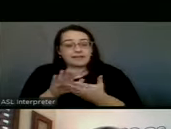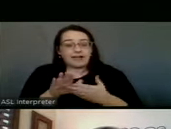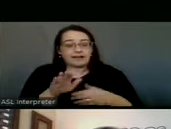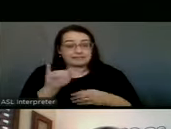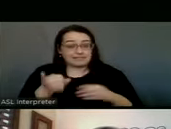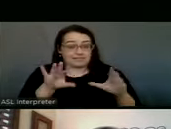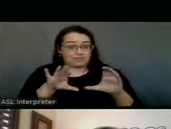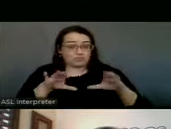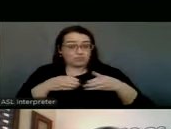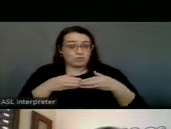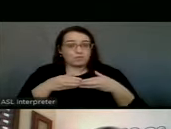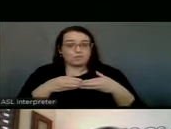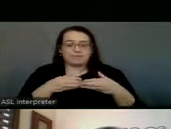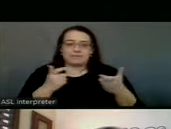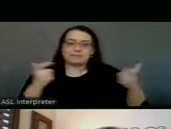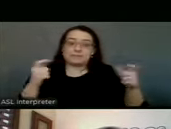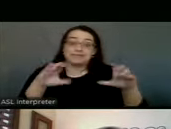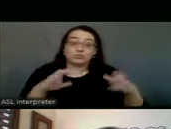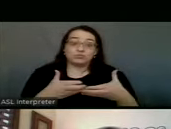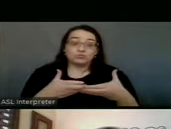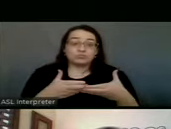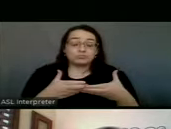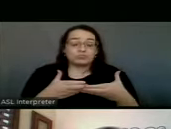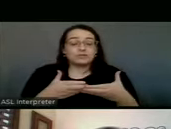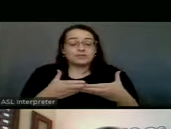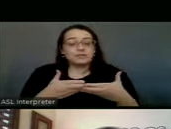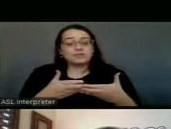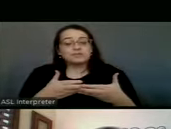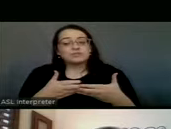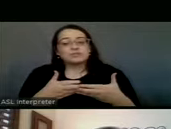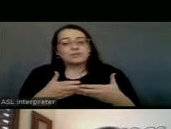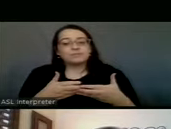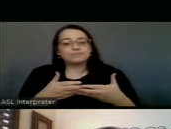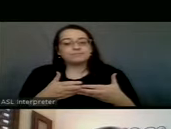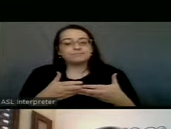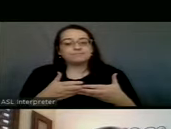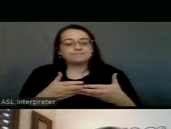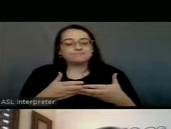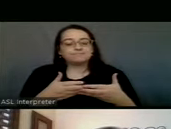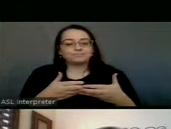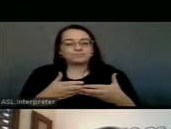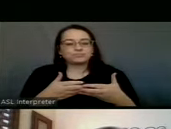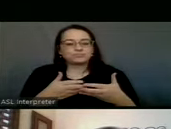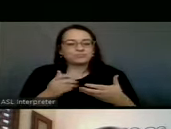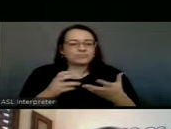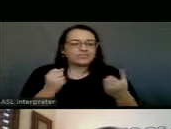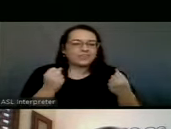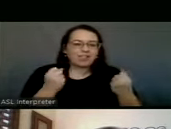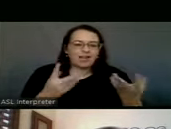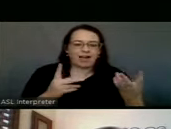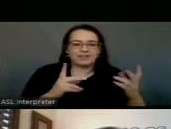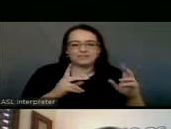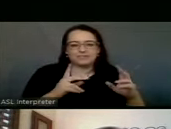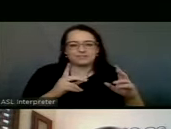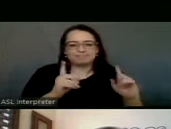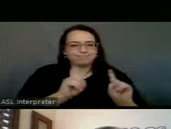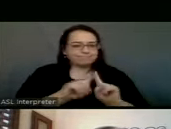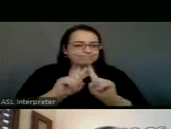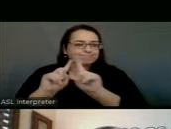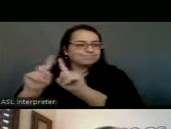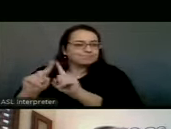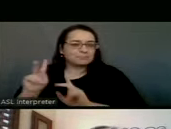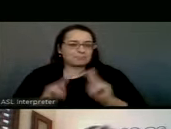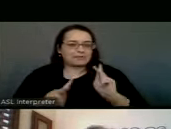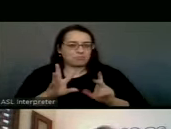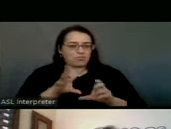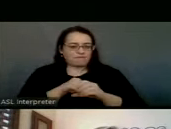committee is, is, it's a larger group. So it's not, uh, and it's a very wide, there's a wide range of people on